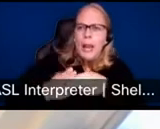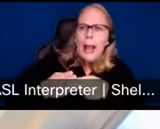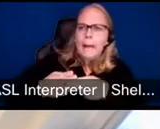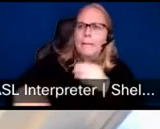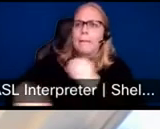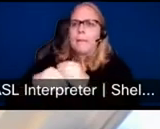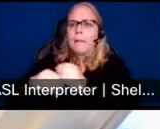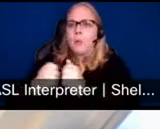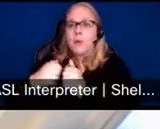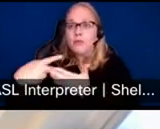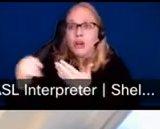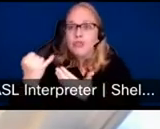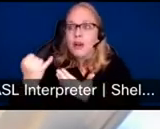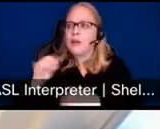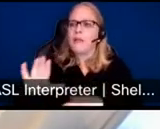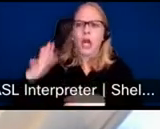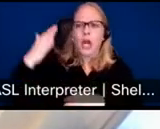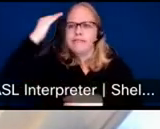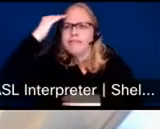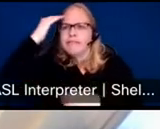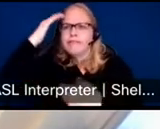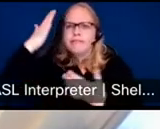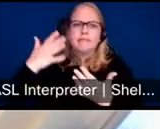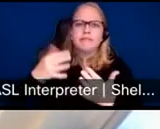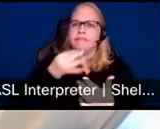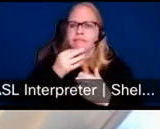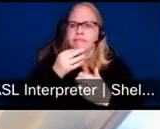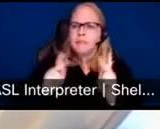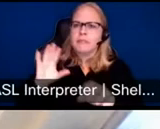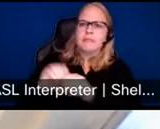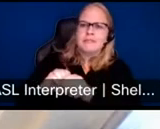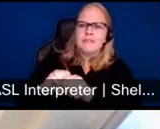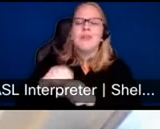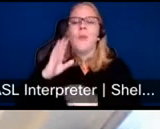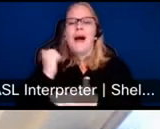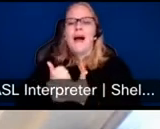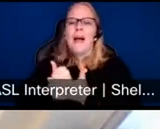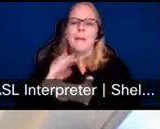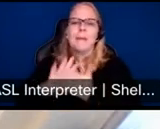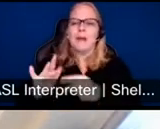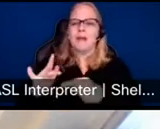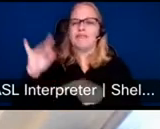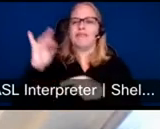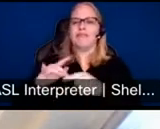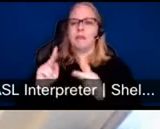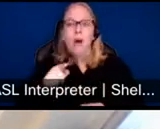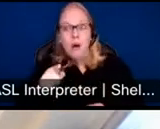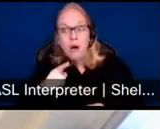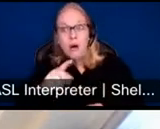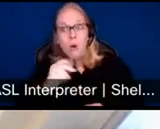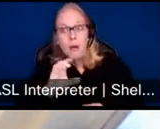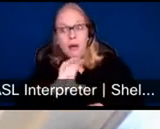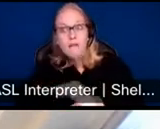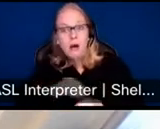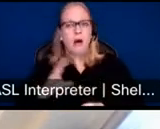increase visibility, really helped to create a demonstration effect to make this transaction something that we could, yeah, scale up and replicate later on and increase the impact of